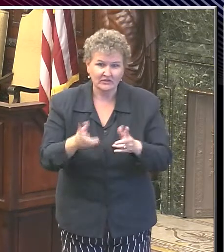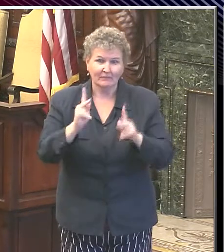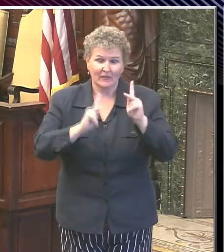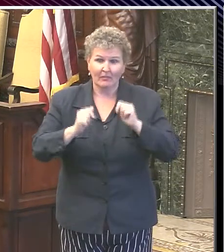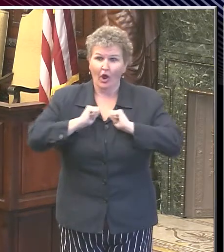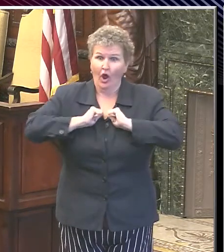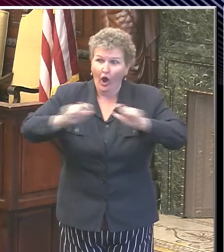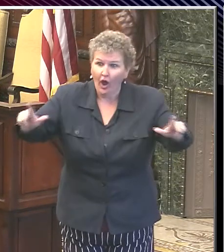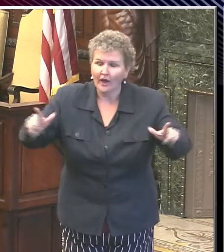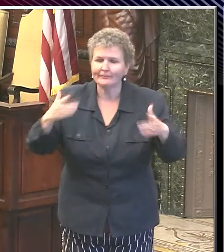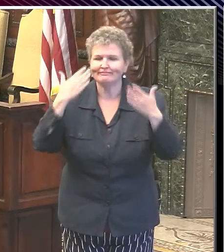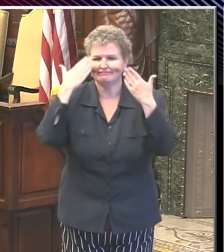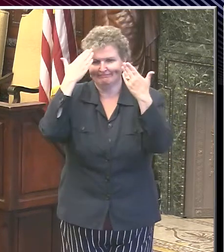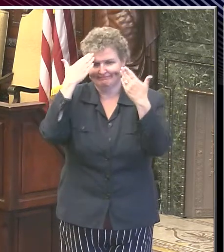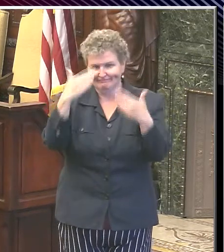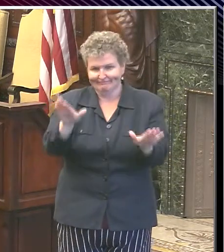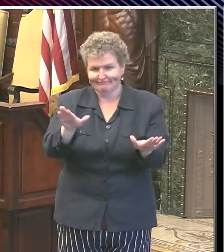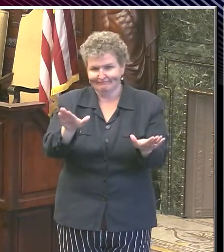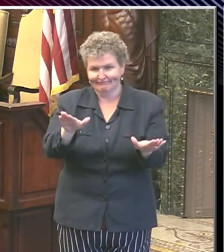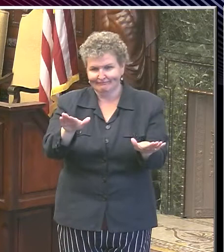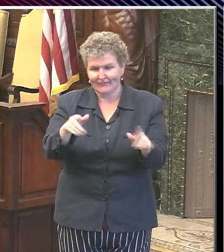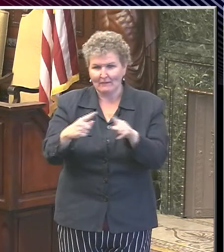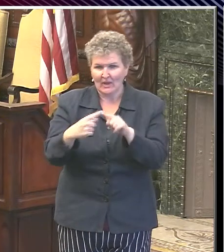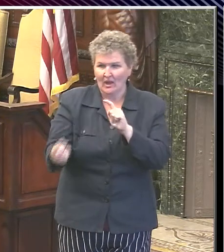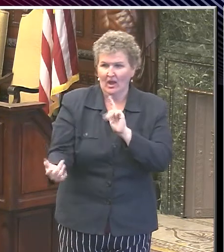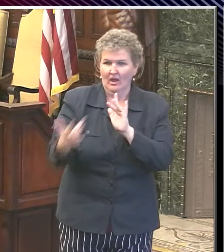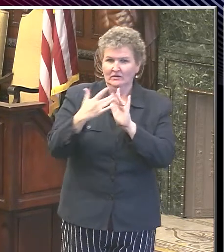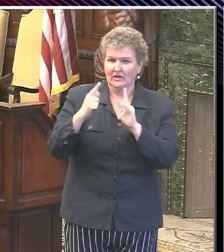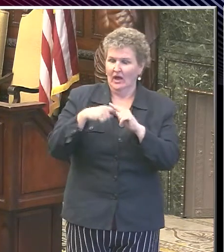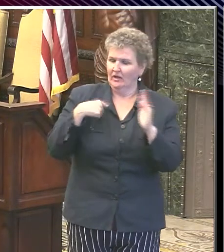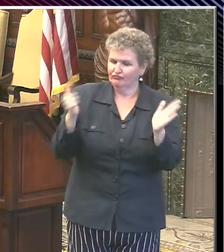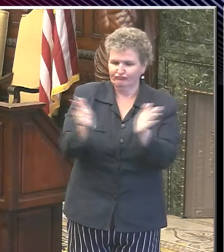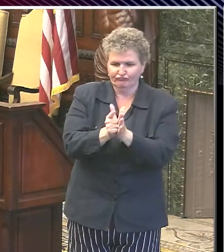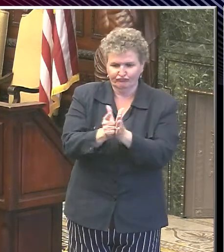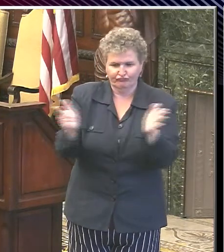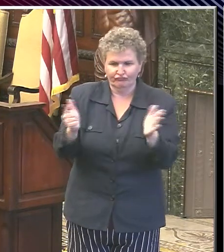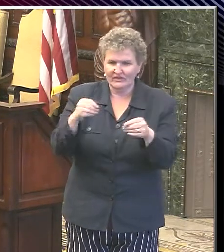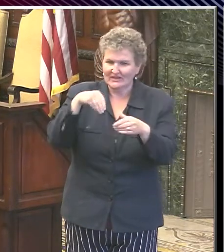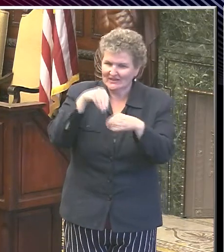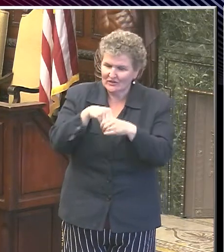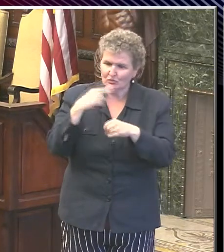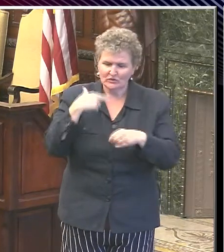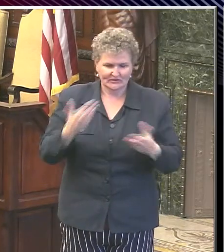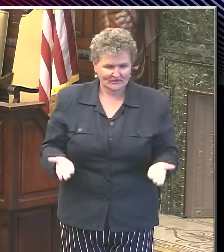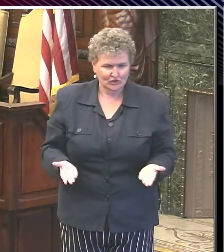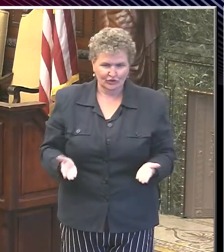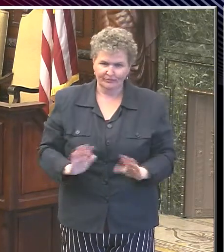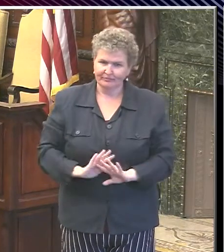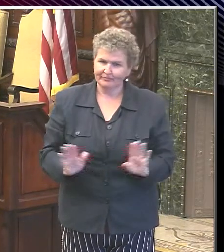it was the right decision for us not to allow it here. And I do think if we had done that, I would suspect that our case rates would be higher than they are now.